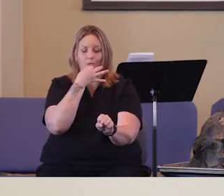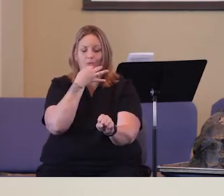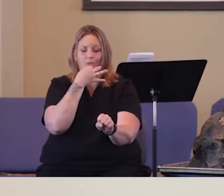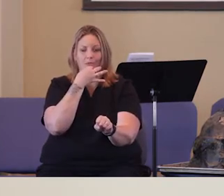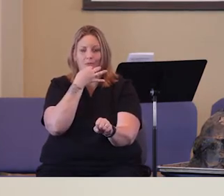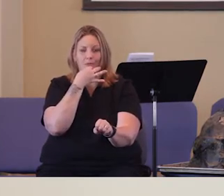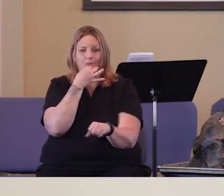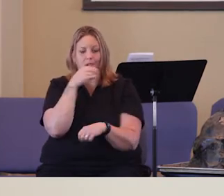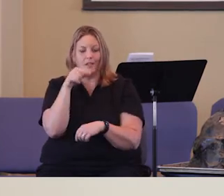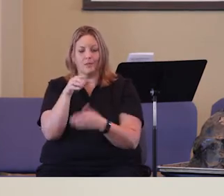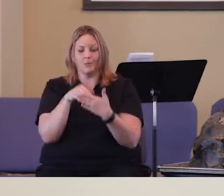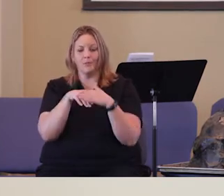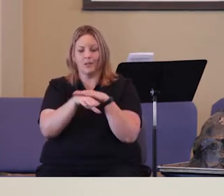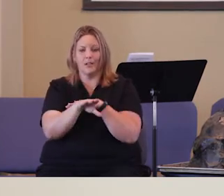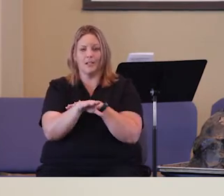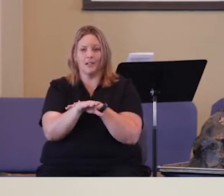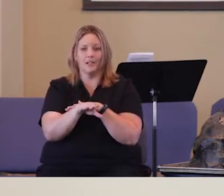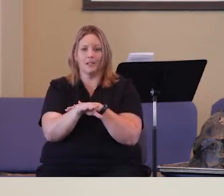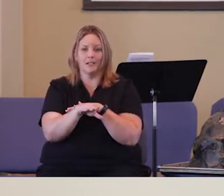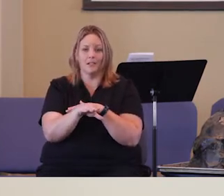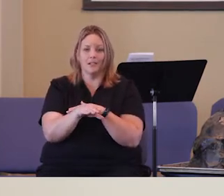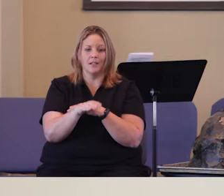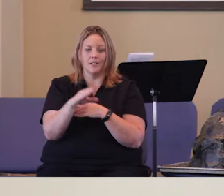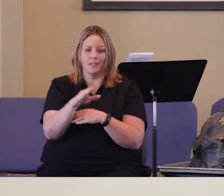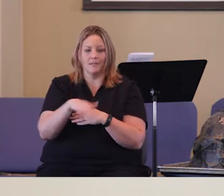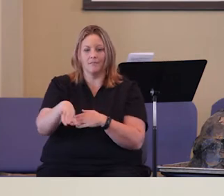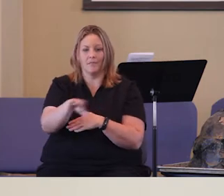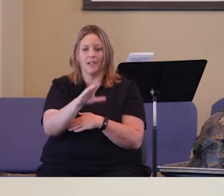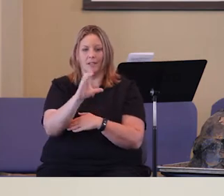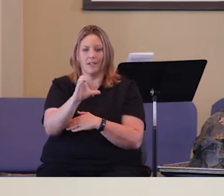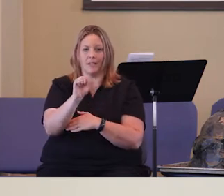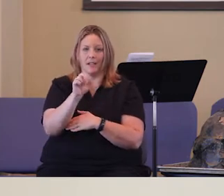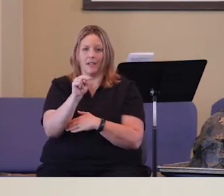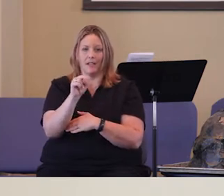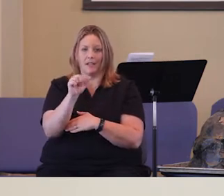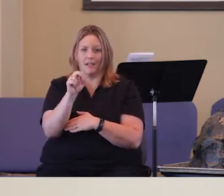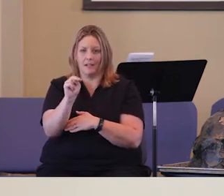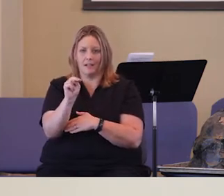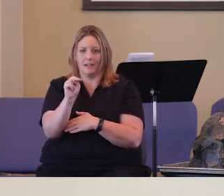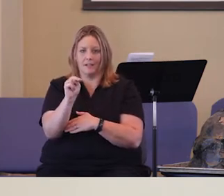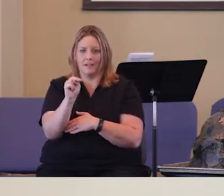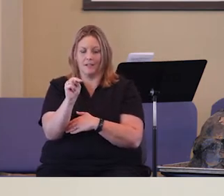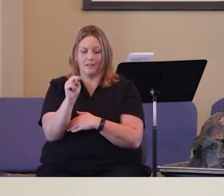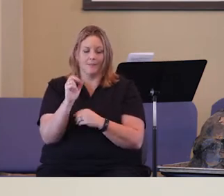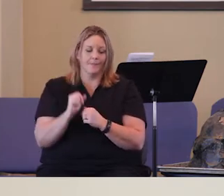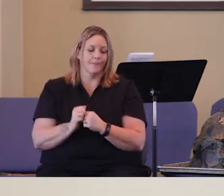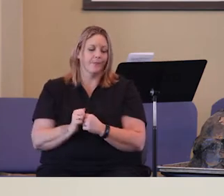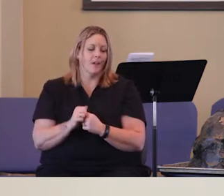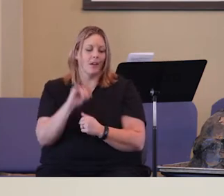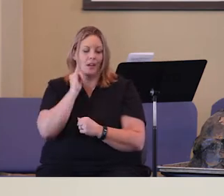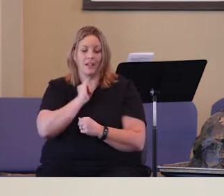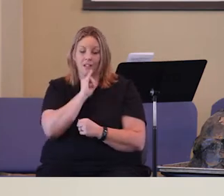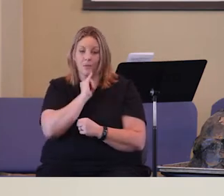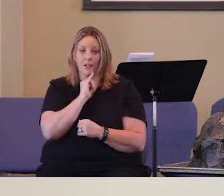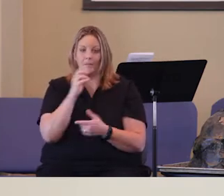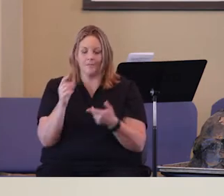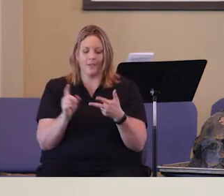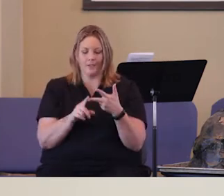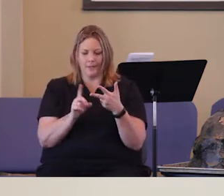take in a fairly short time. Not too many passages after this. They were going into the land of Canaan.